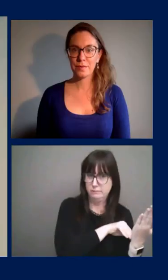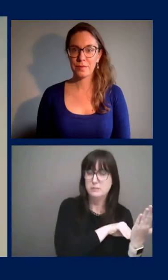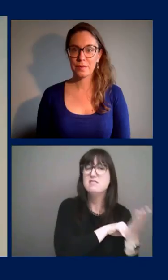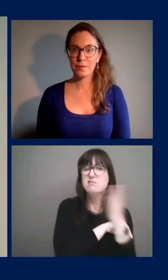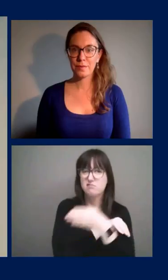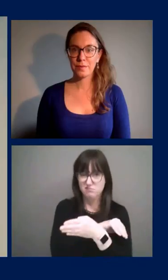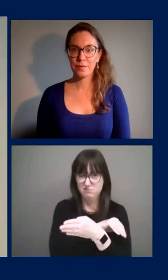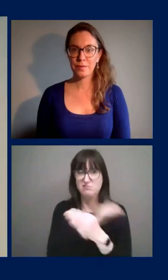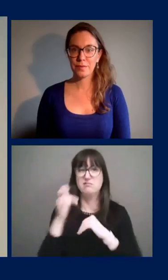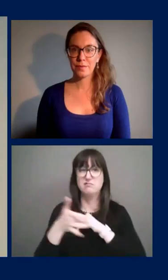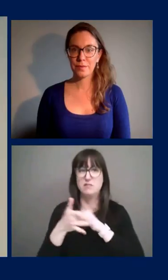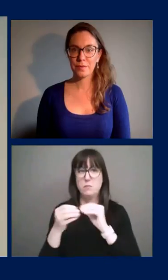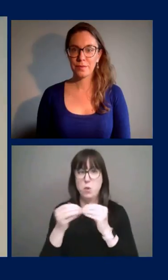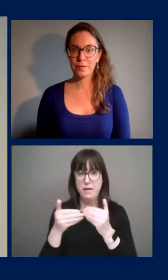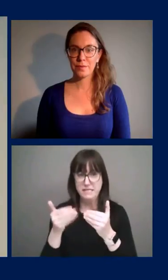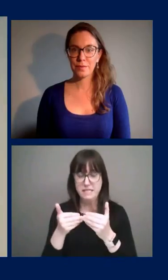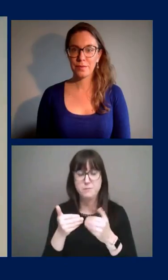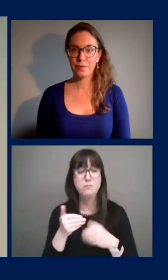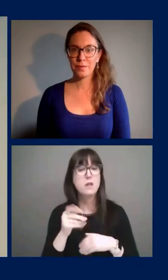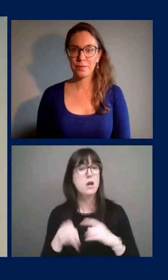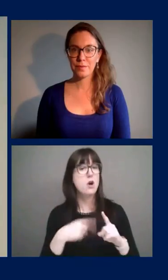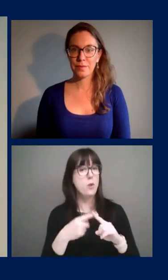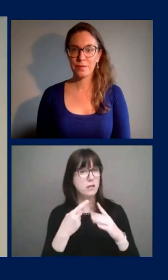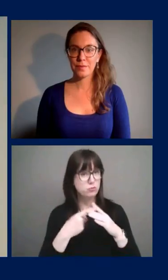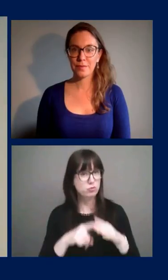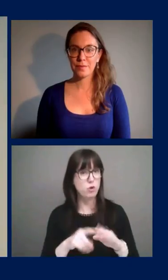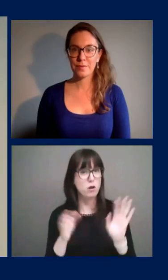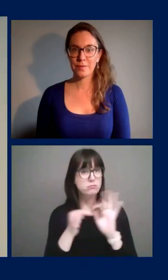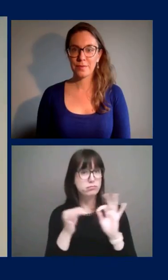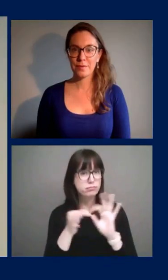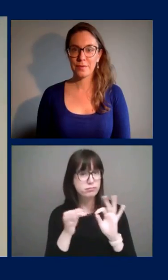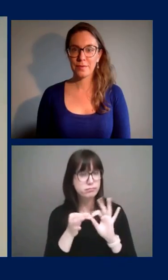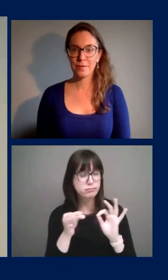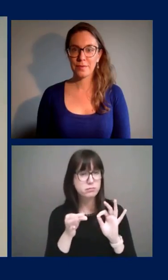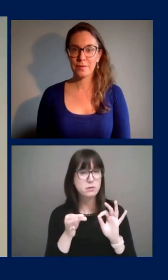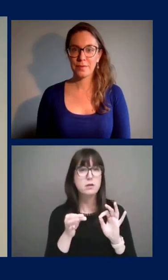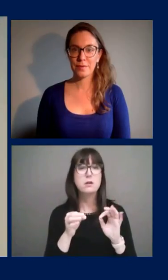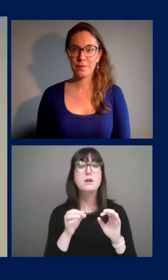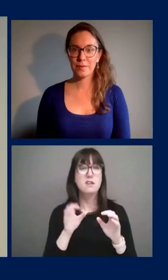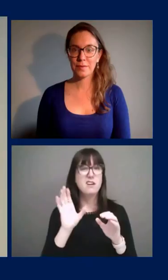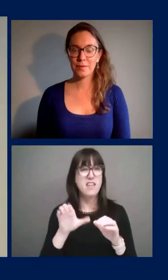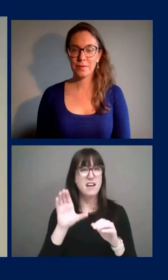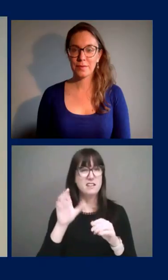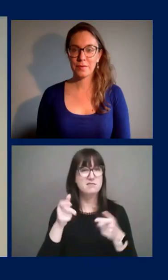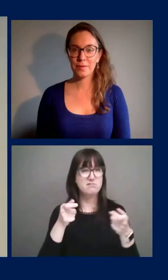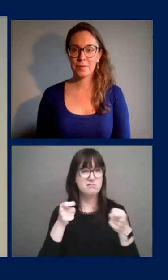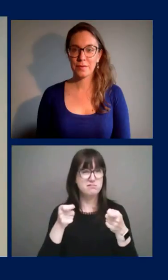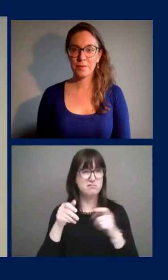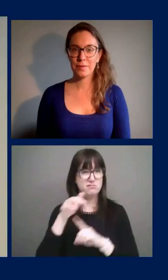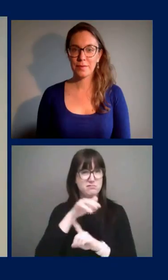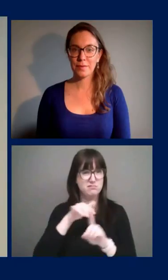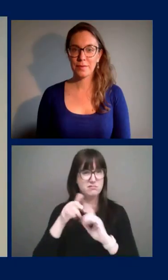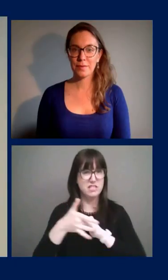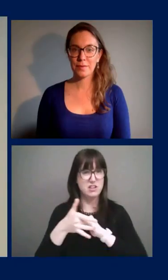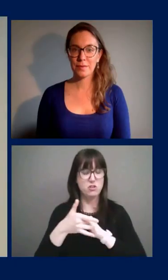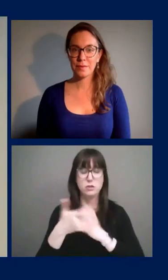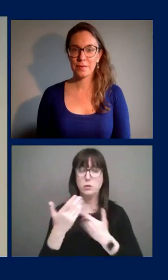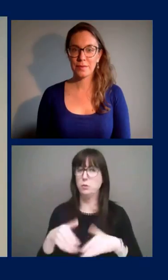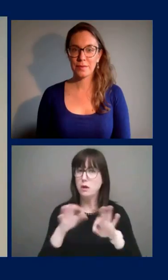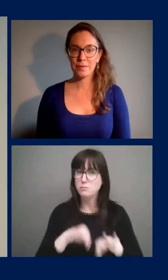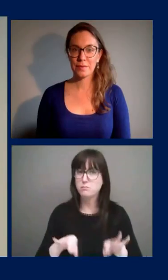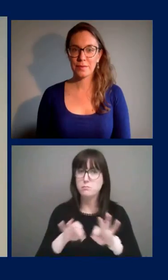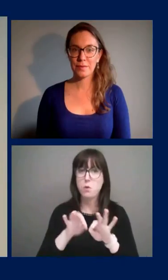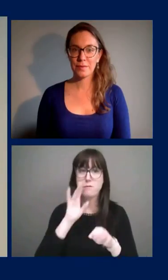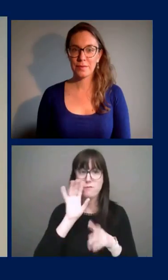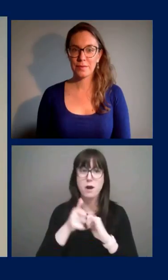as I indicated in my opening remarks, you know, this case management piece is going to be very, very important going forward in terms